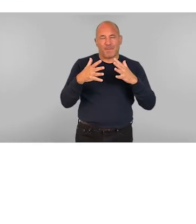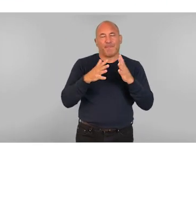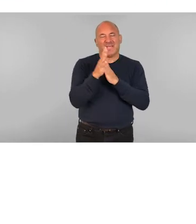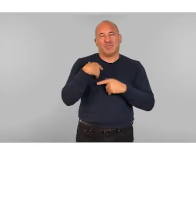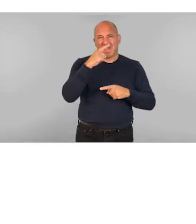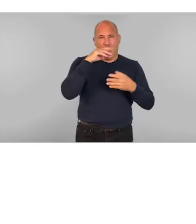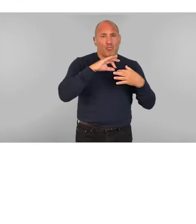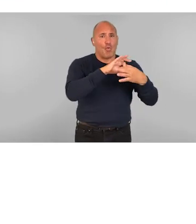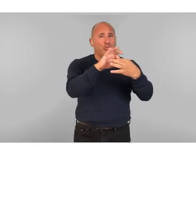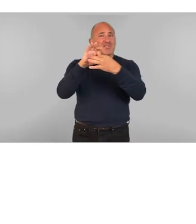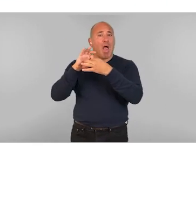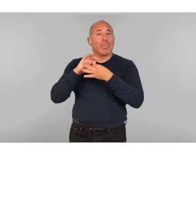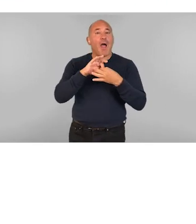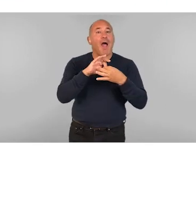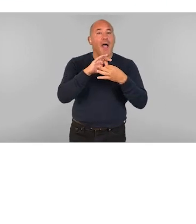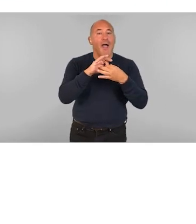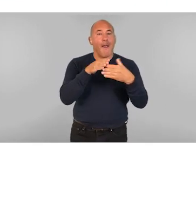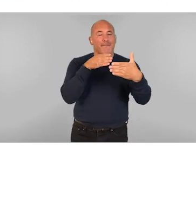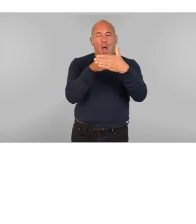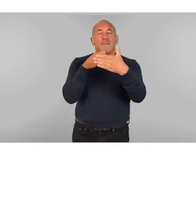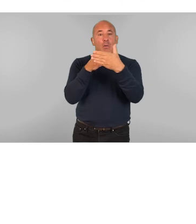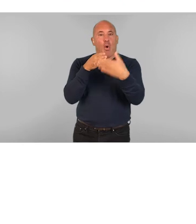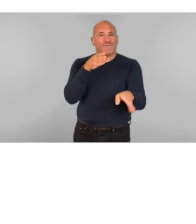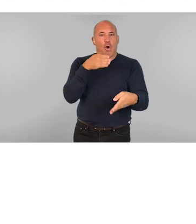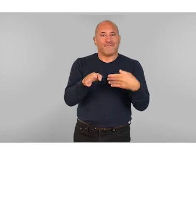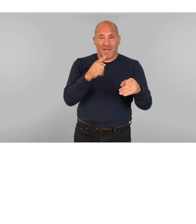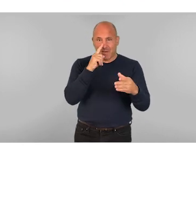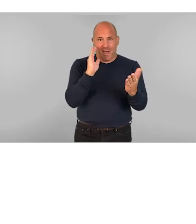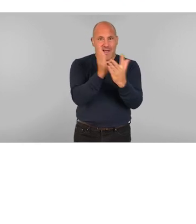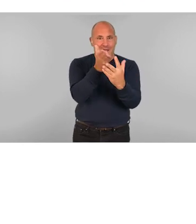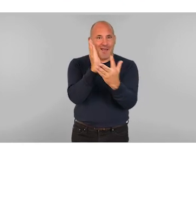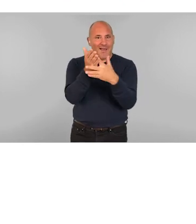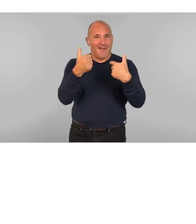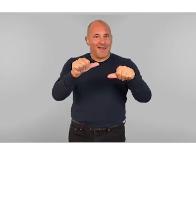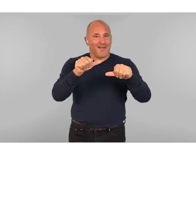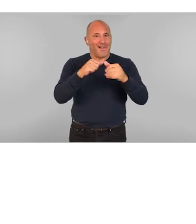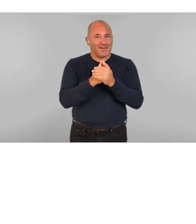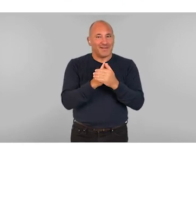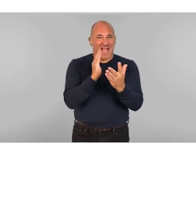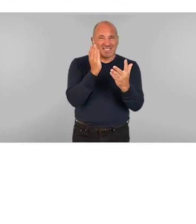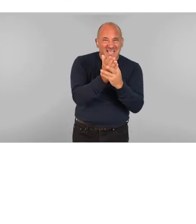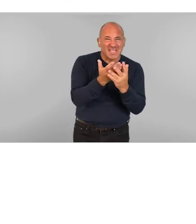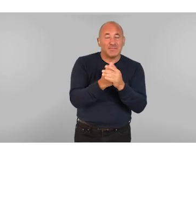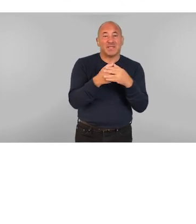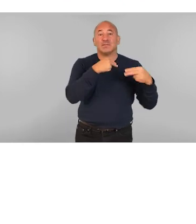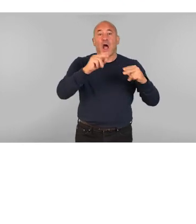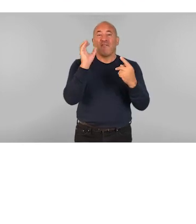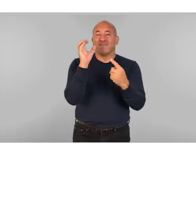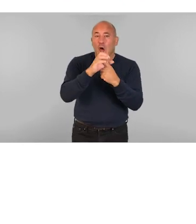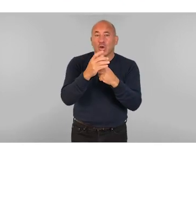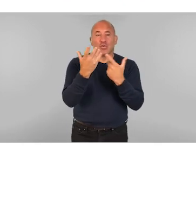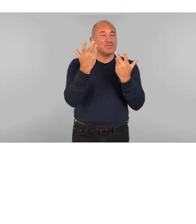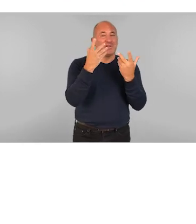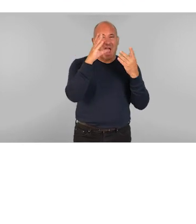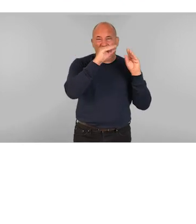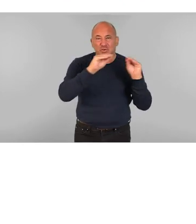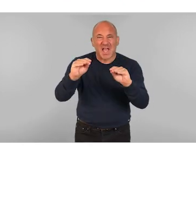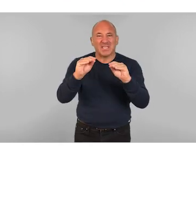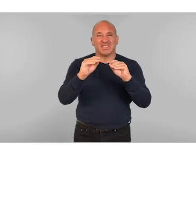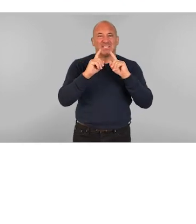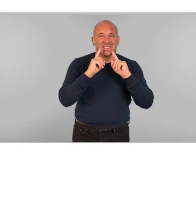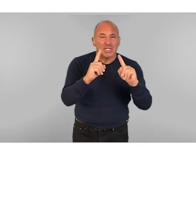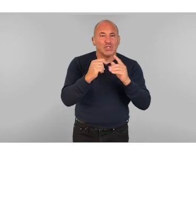can work together as a sector to more effectively overcome barriers faced by those of us with access requirements and so that dance venues,